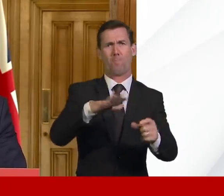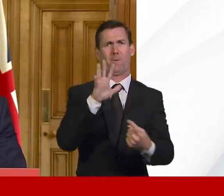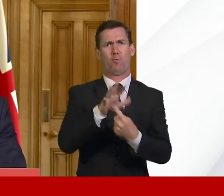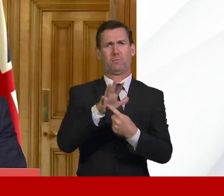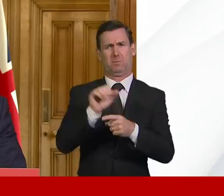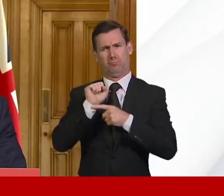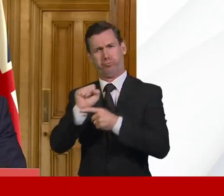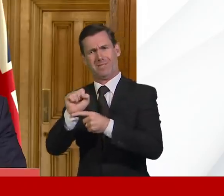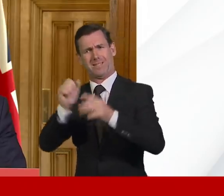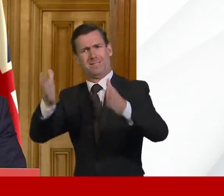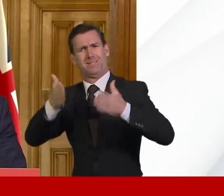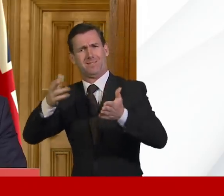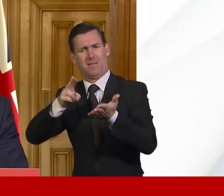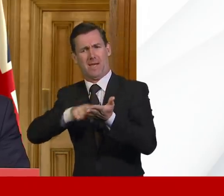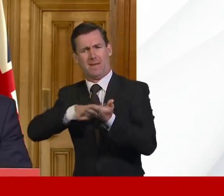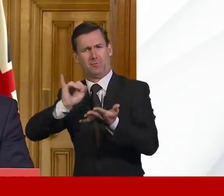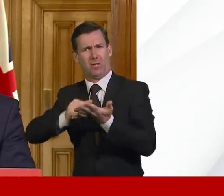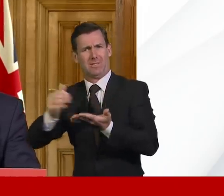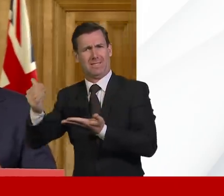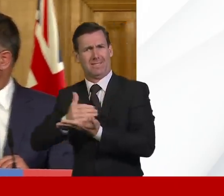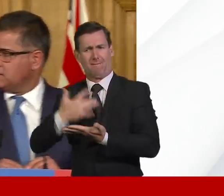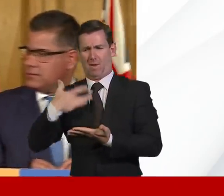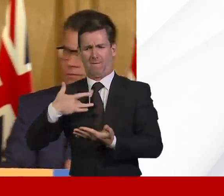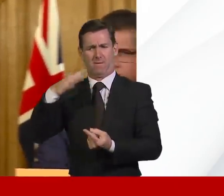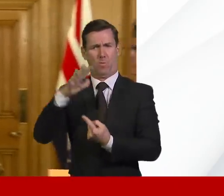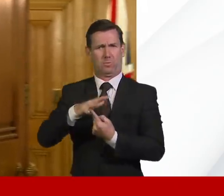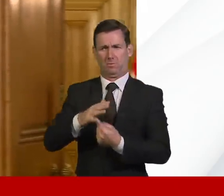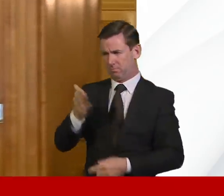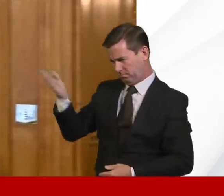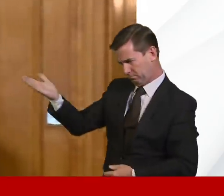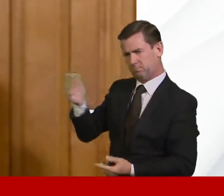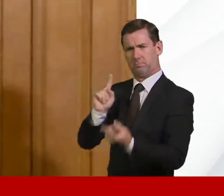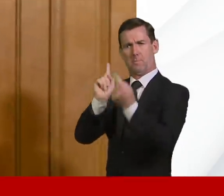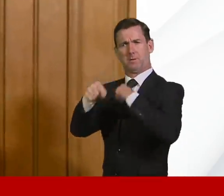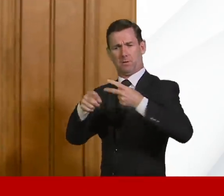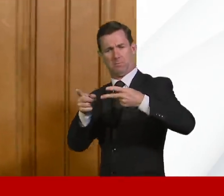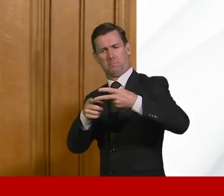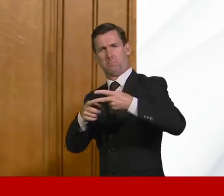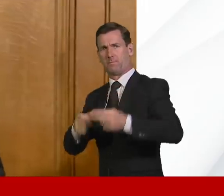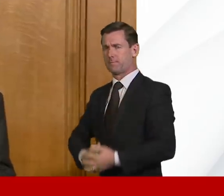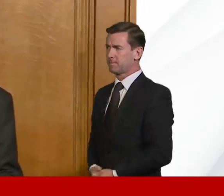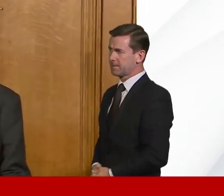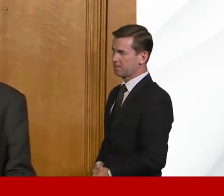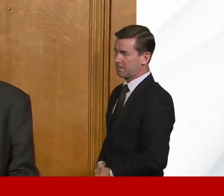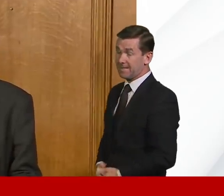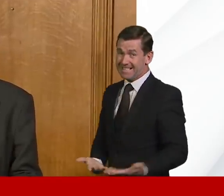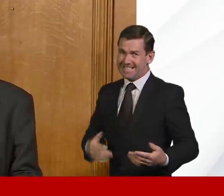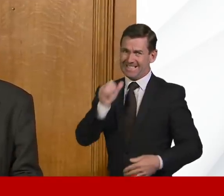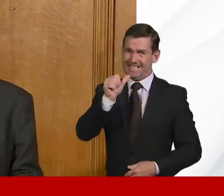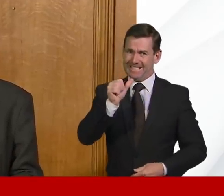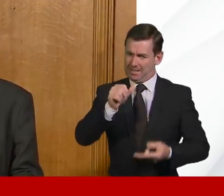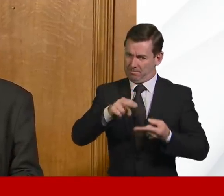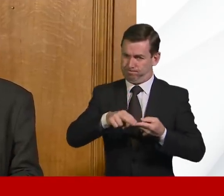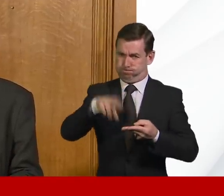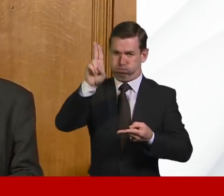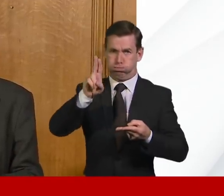NHS and ultimately save lives. Stephen? Yes. So, clearly, there has been a big increase in deaths